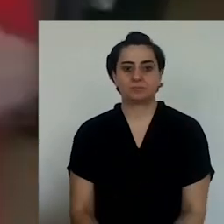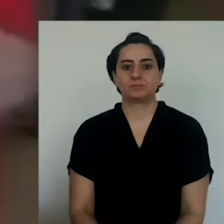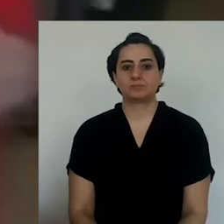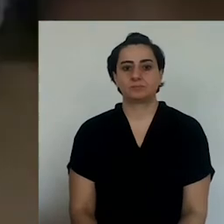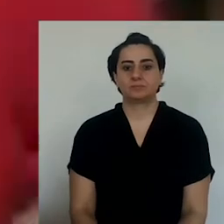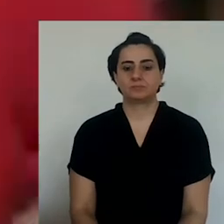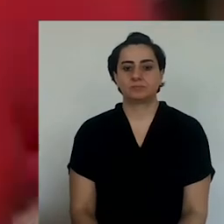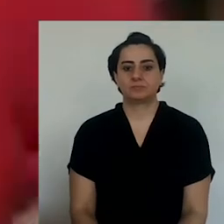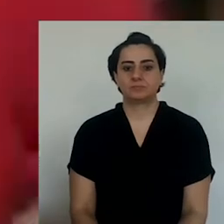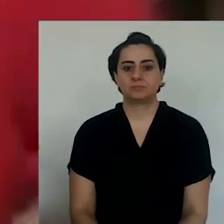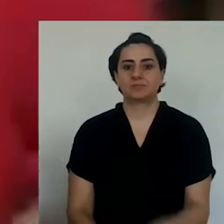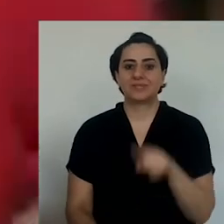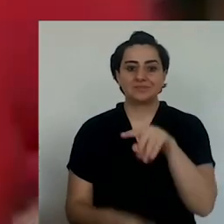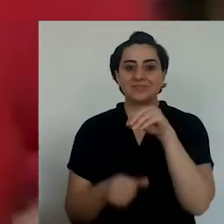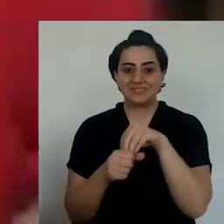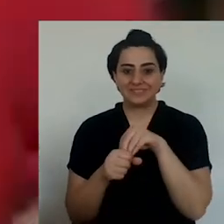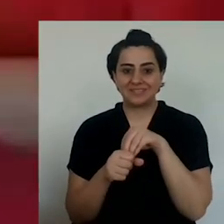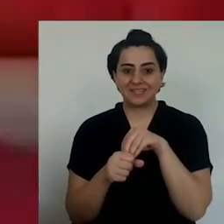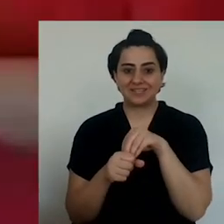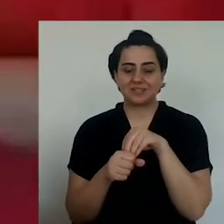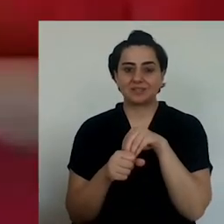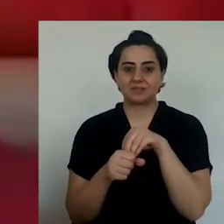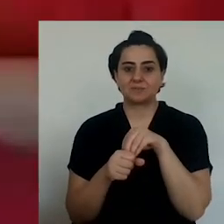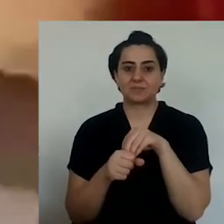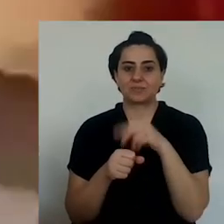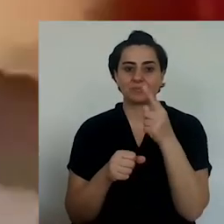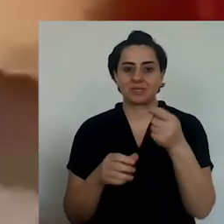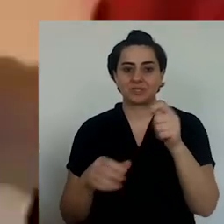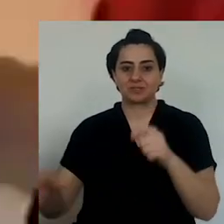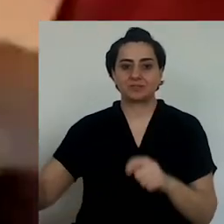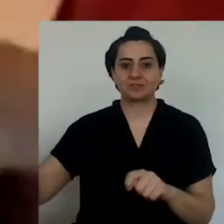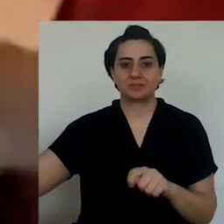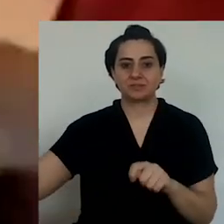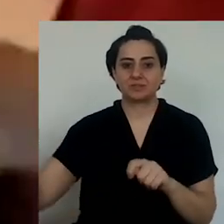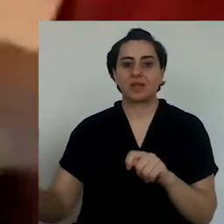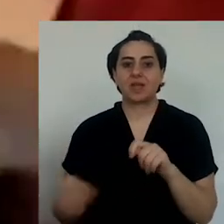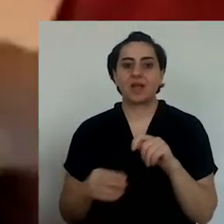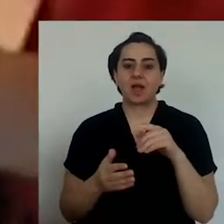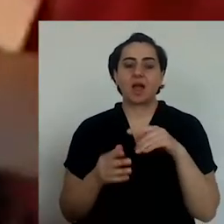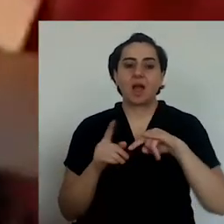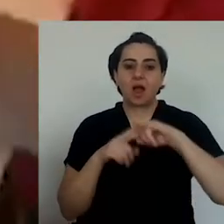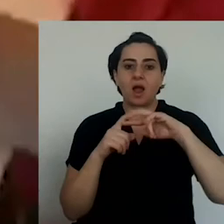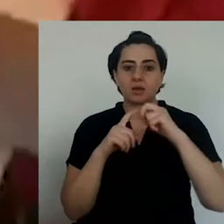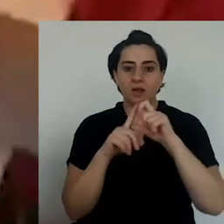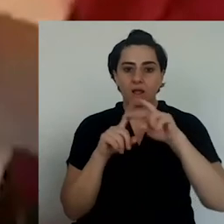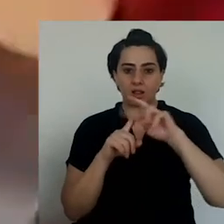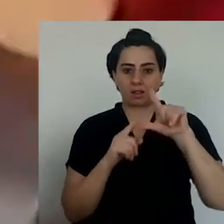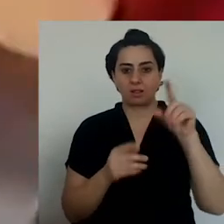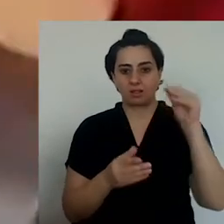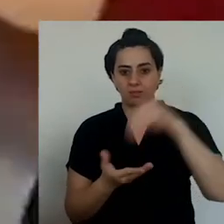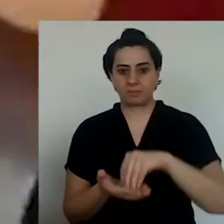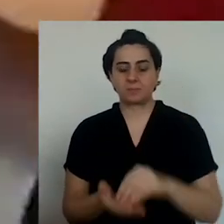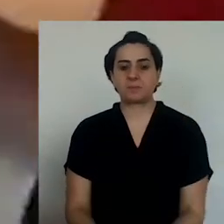I smashed the garlic,